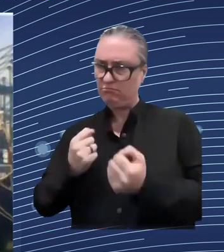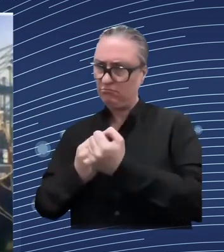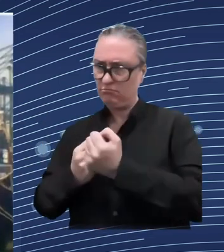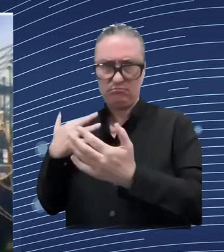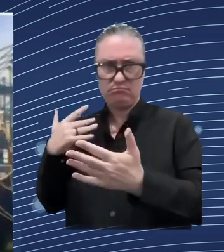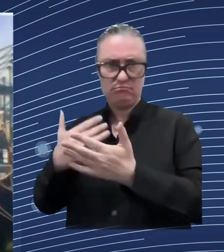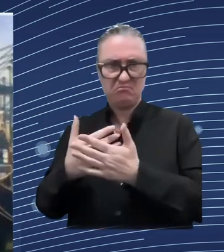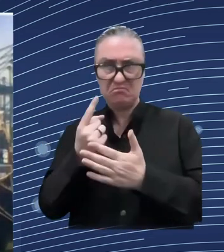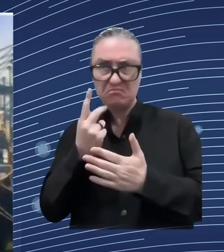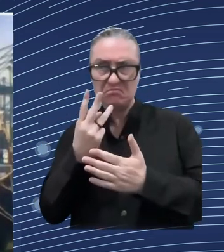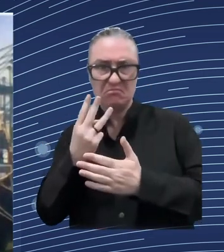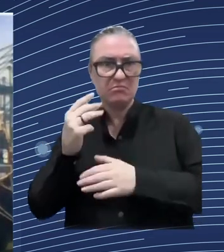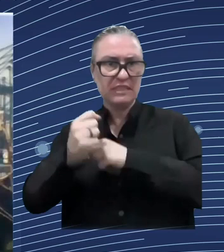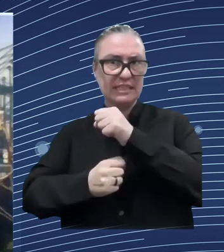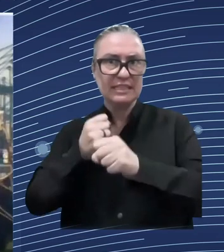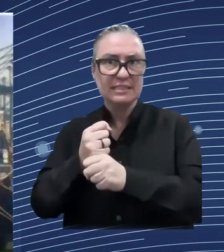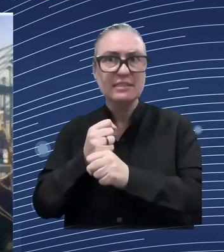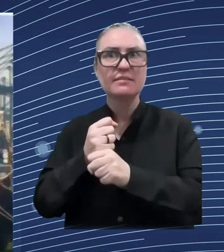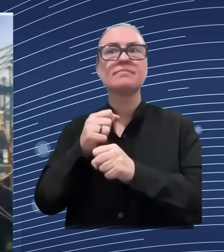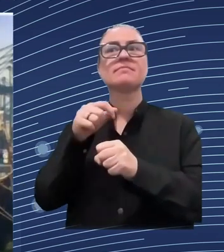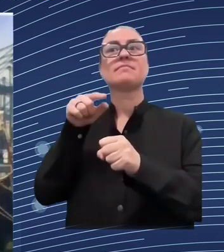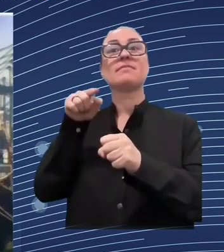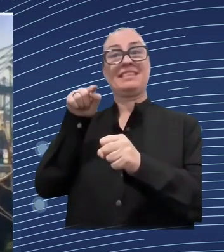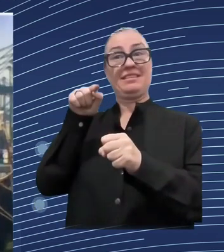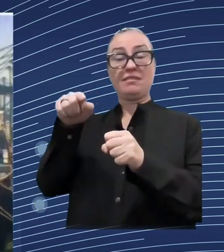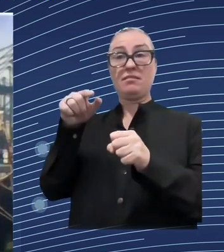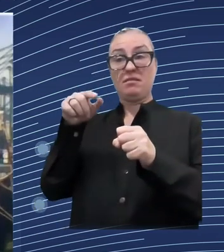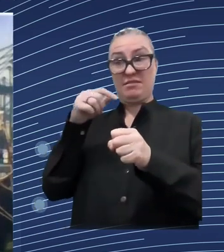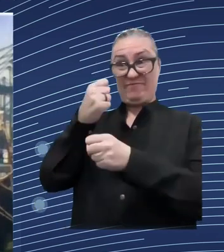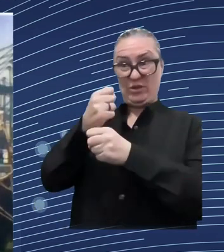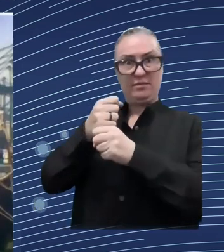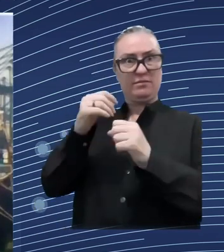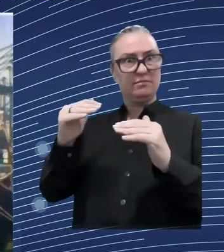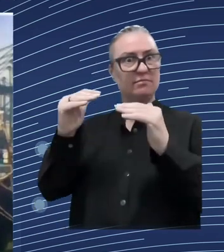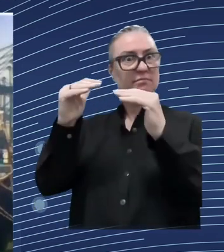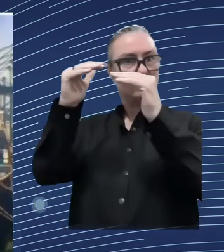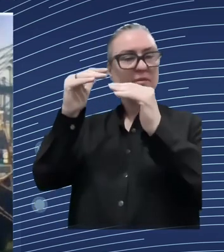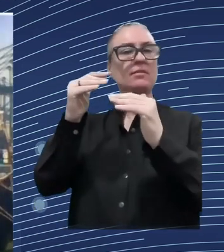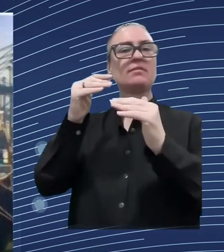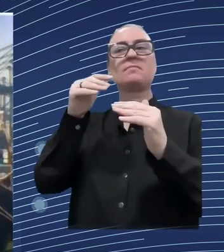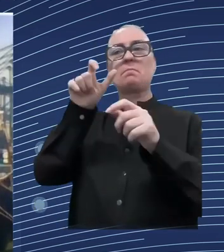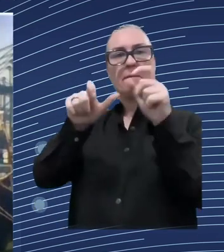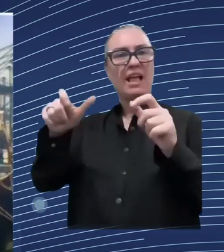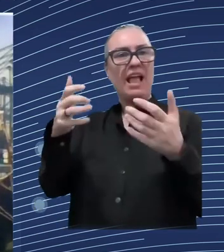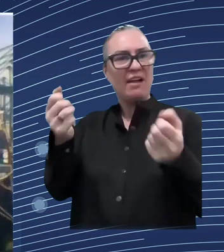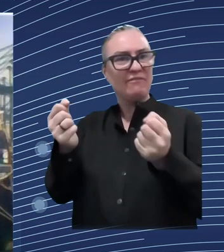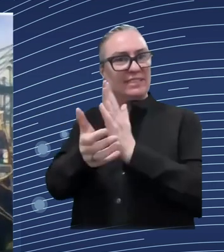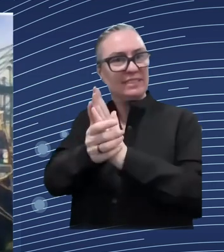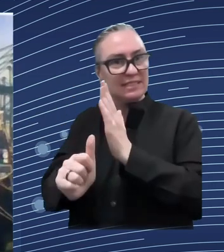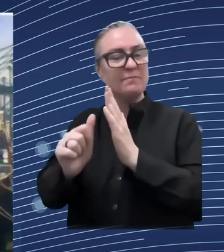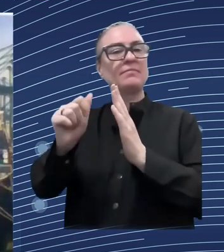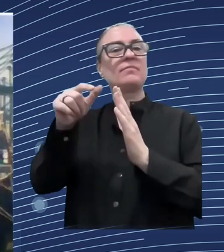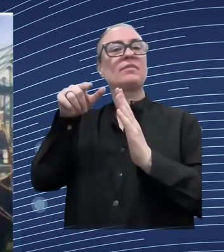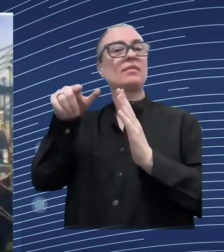excellent work excellence in vocational education by excellence here we really mean this sort of high level high standards but also inclusivity